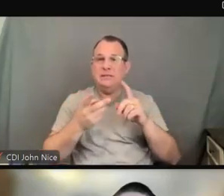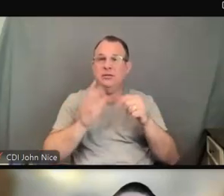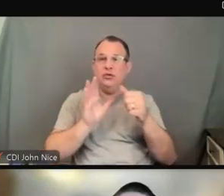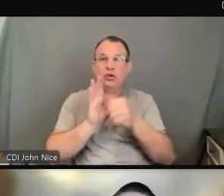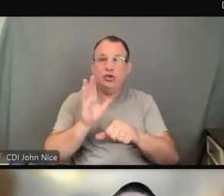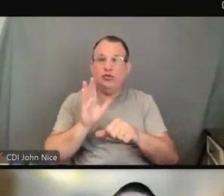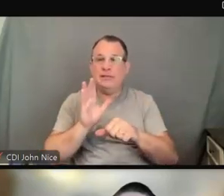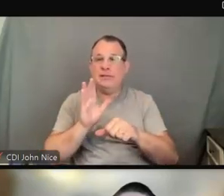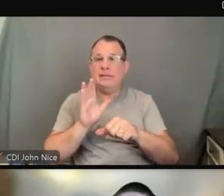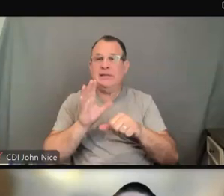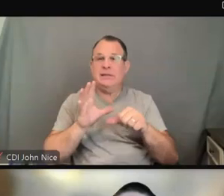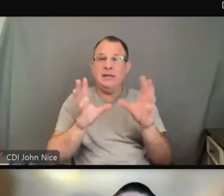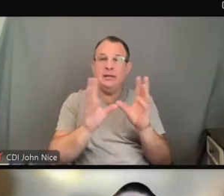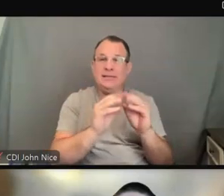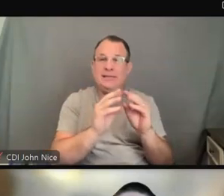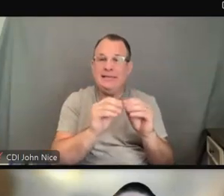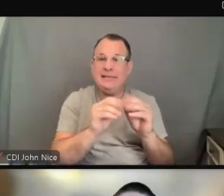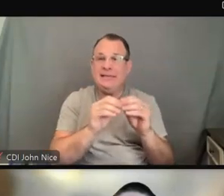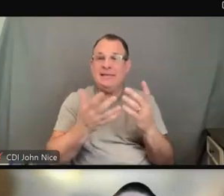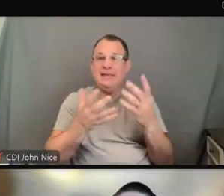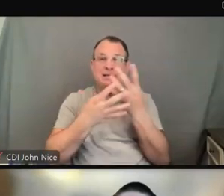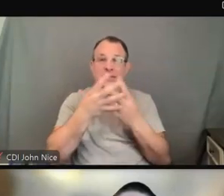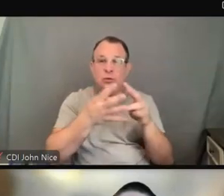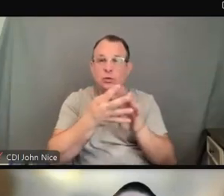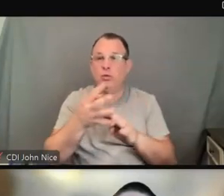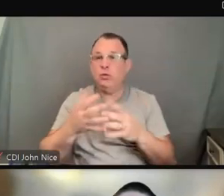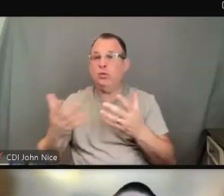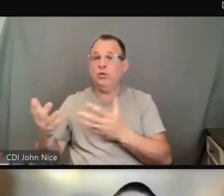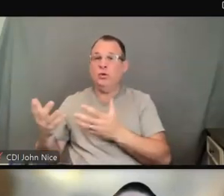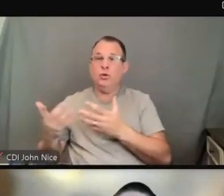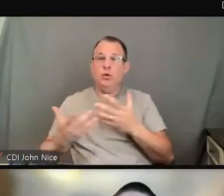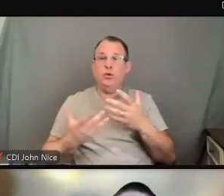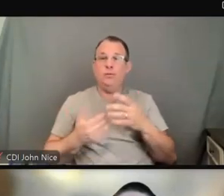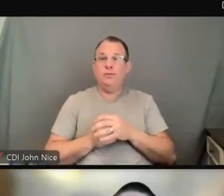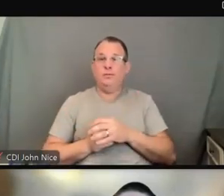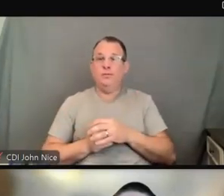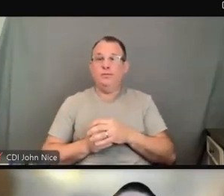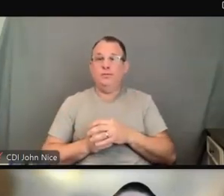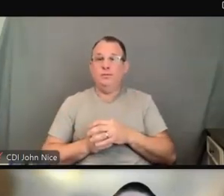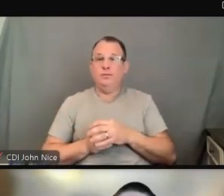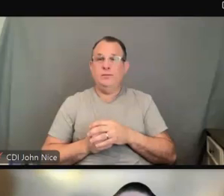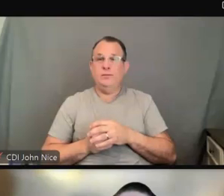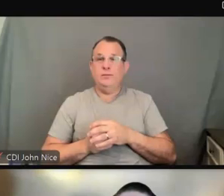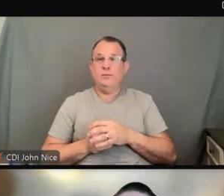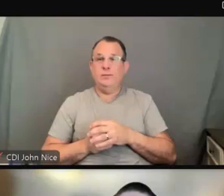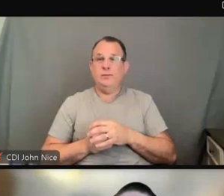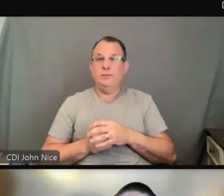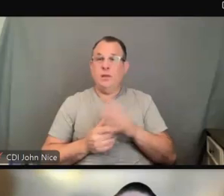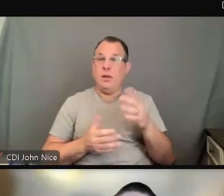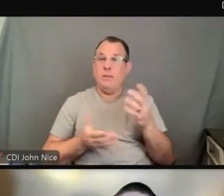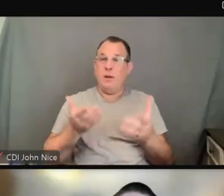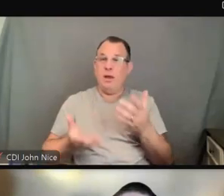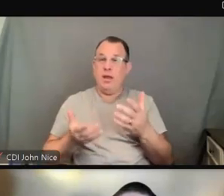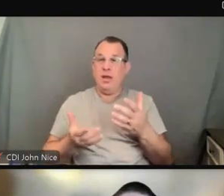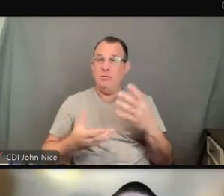that you have scheduled with a healthcare professional. It could also even include discussions that